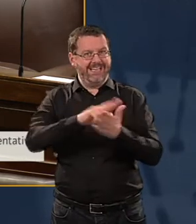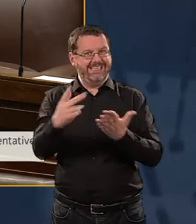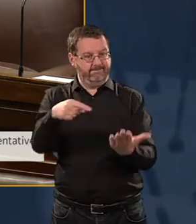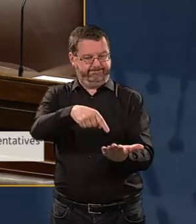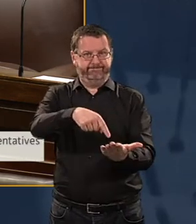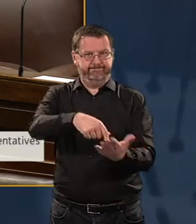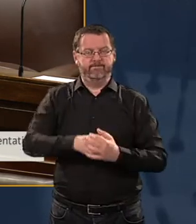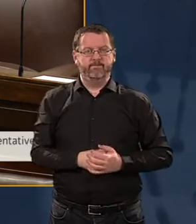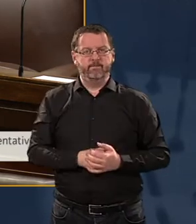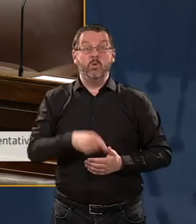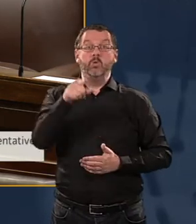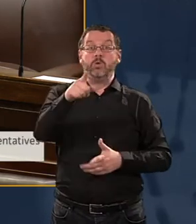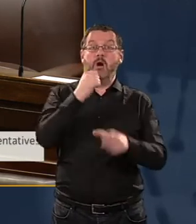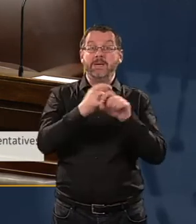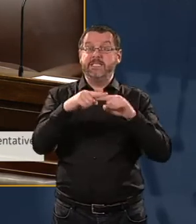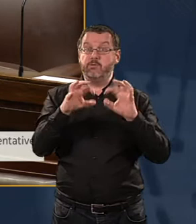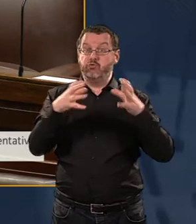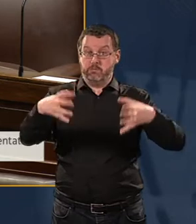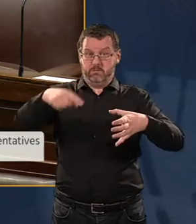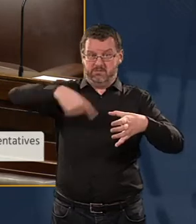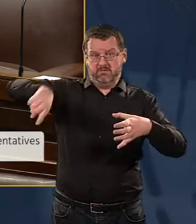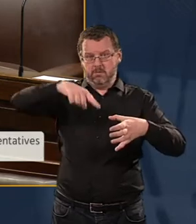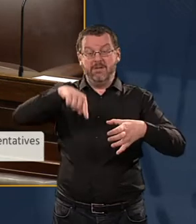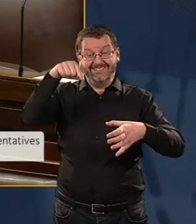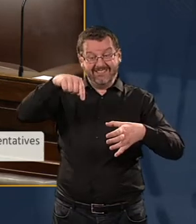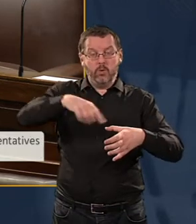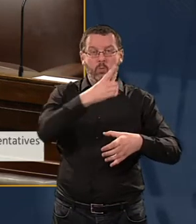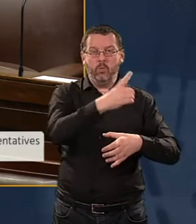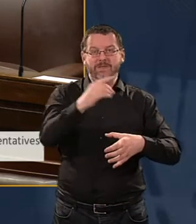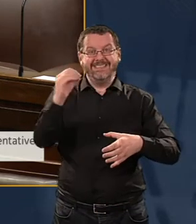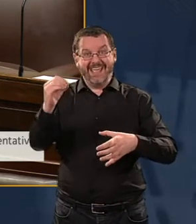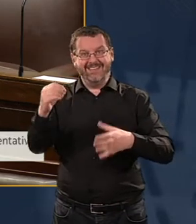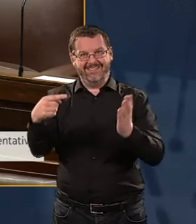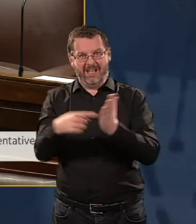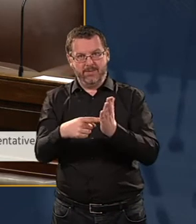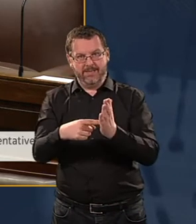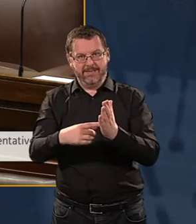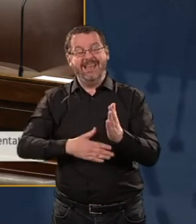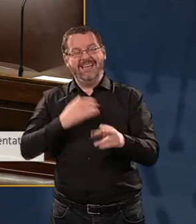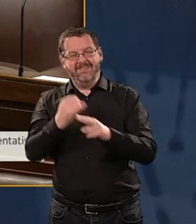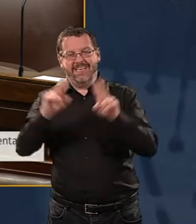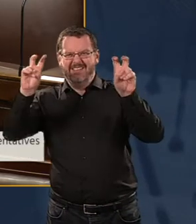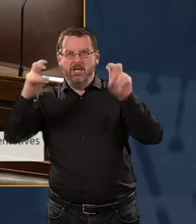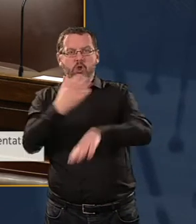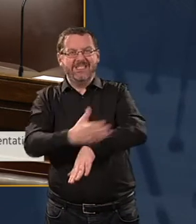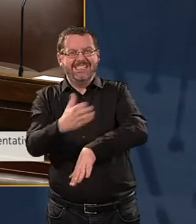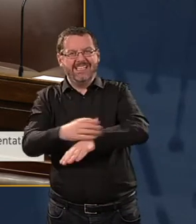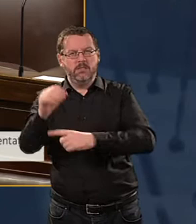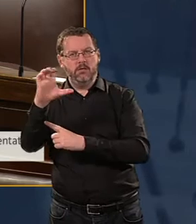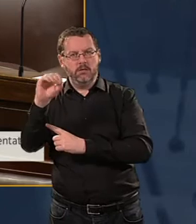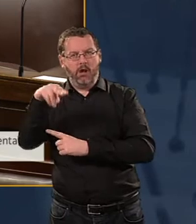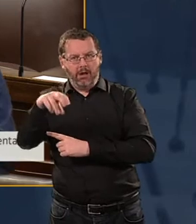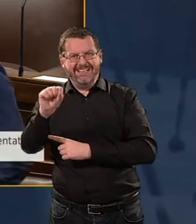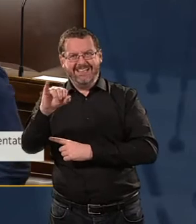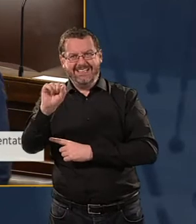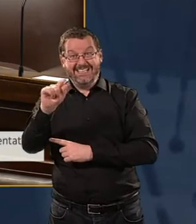The group you are referring to is the 110,000 who are living in consistent poverty. But there is